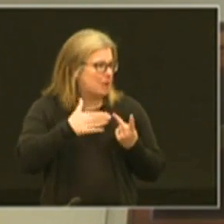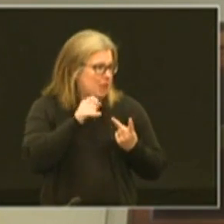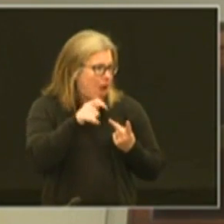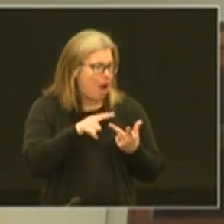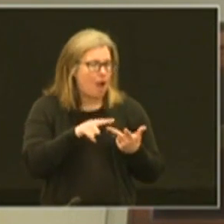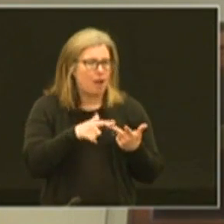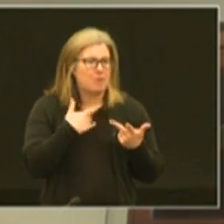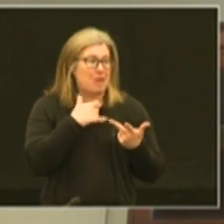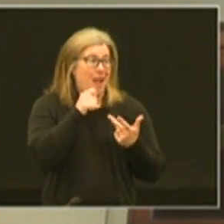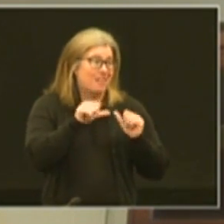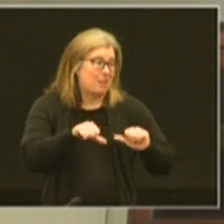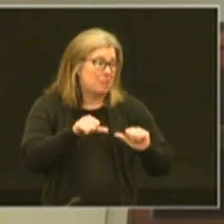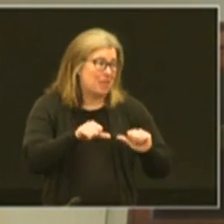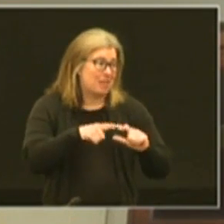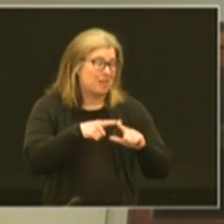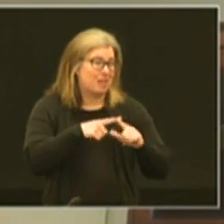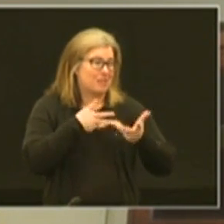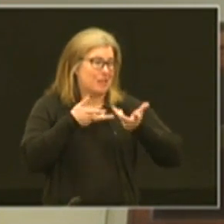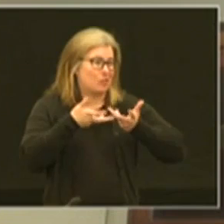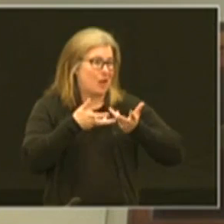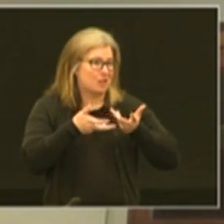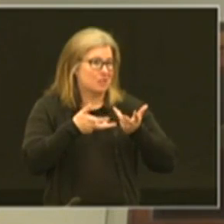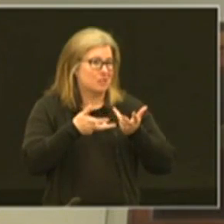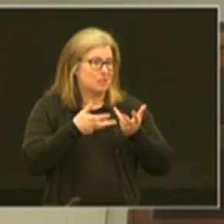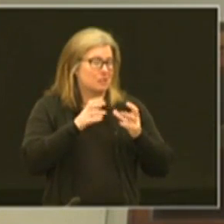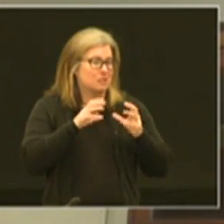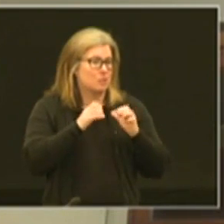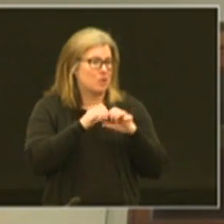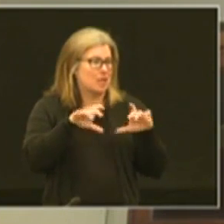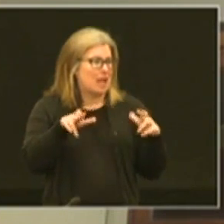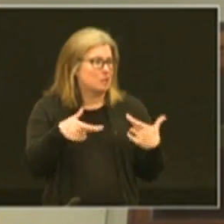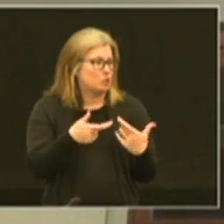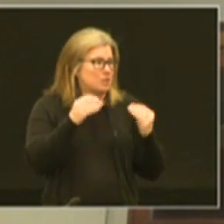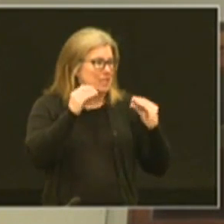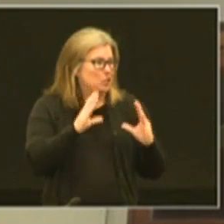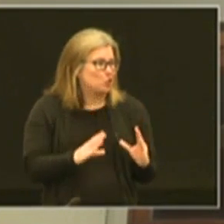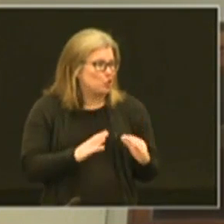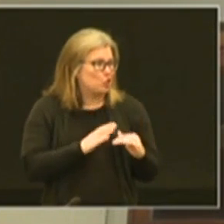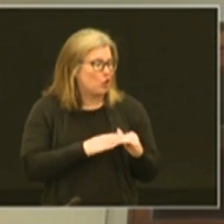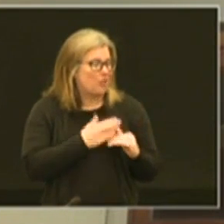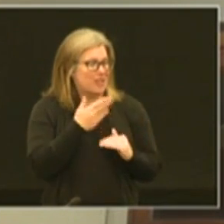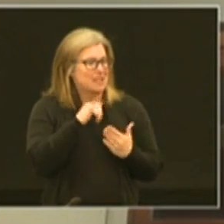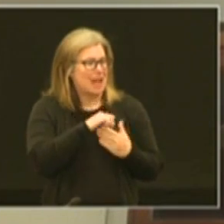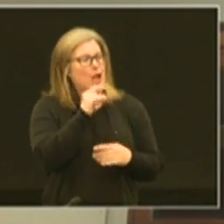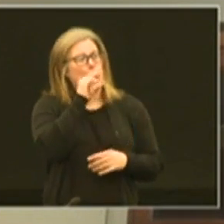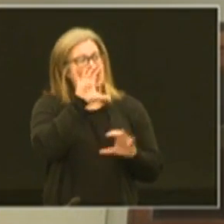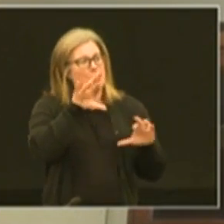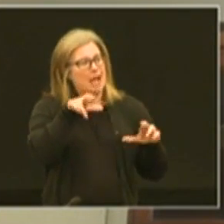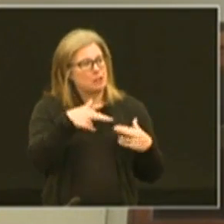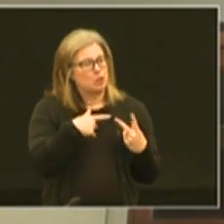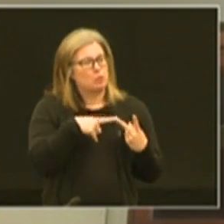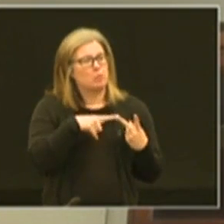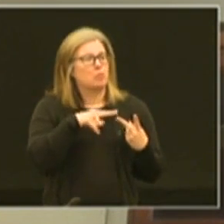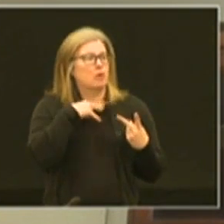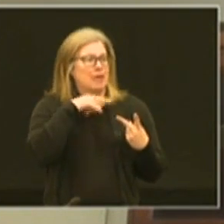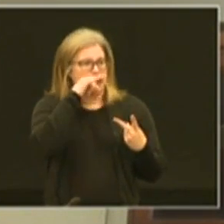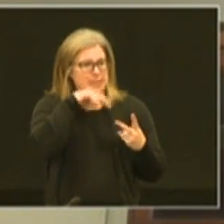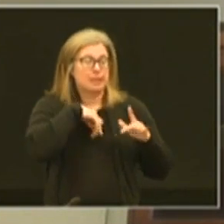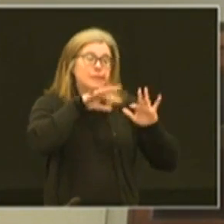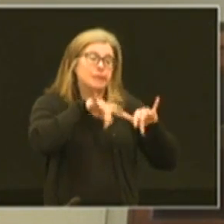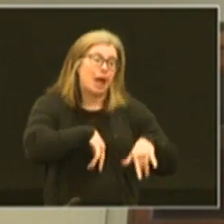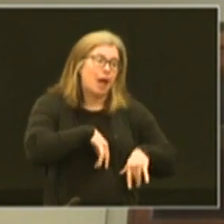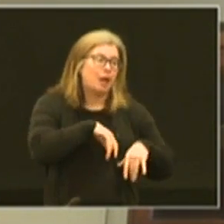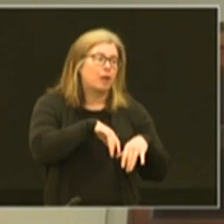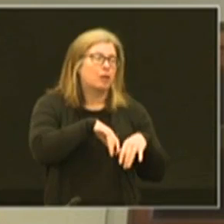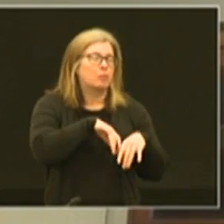might not have the capability of interacting with the class with a classroom teacher on things like Google Google Classroom where kids can type